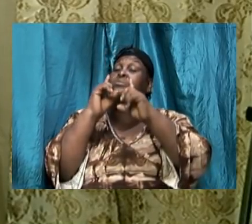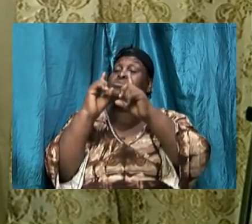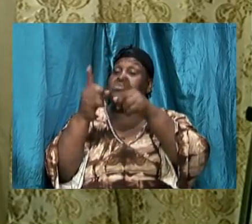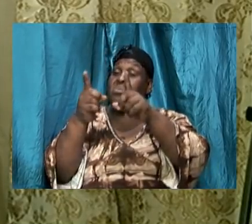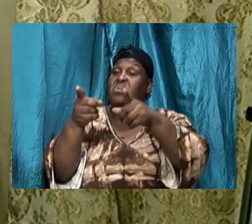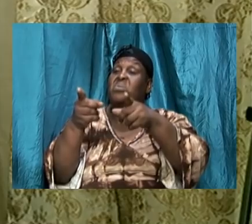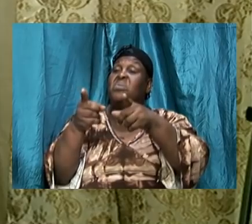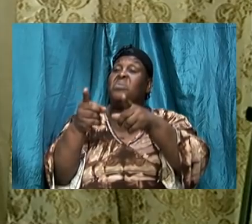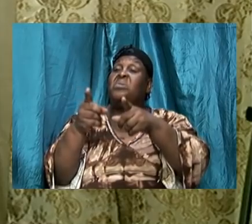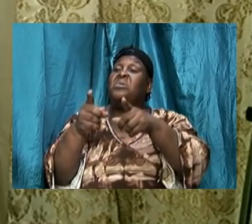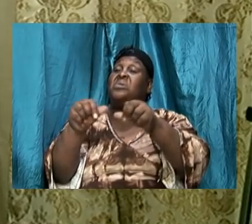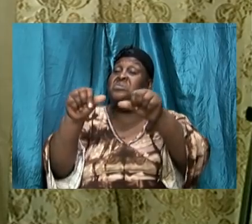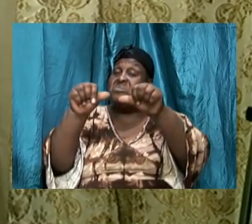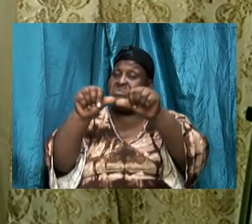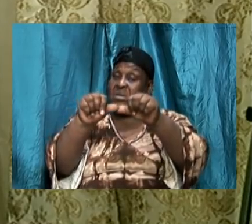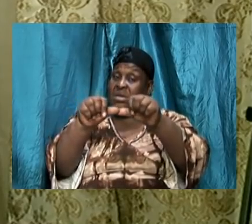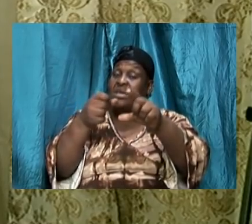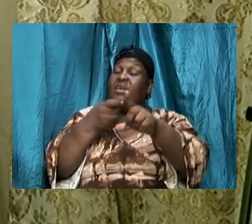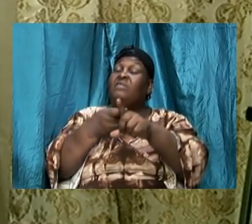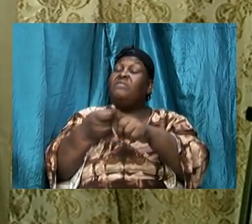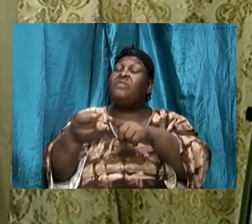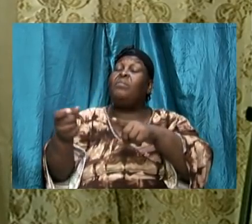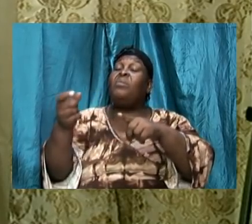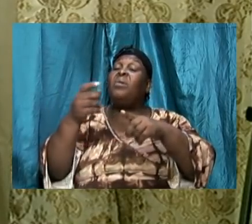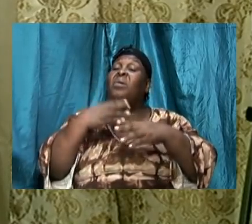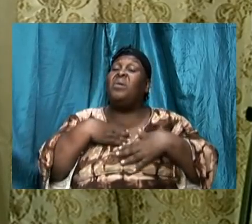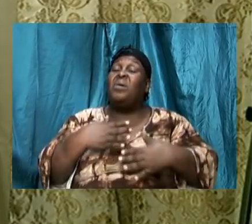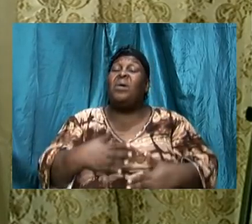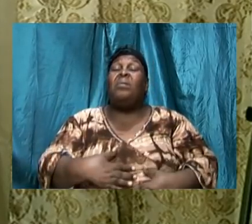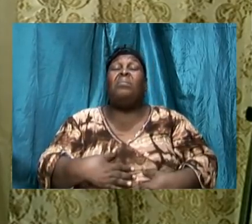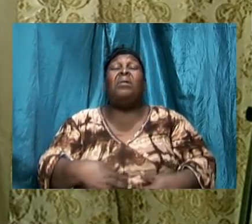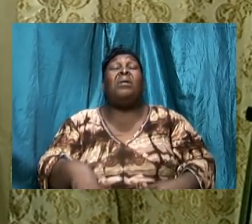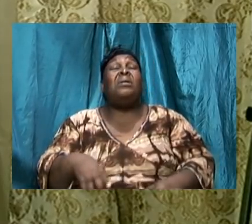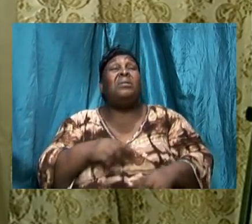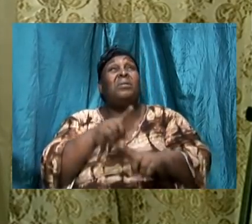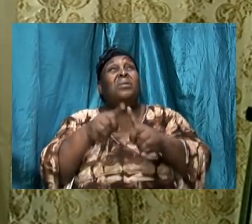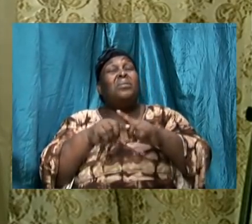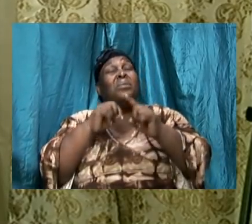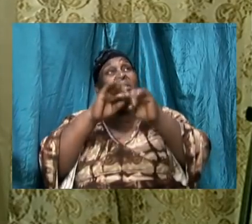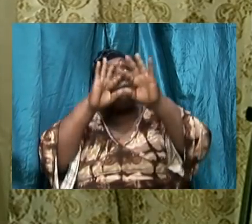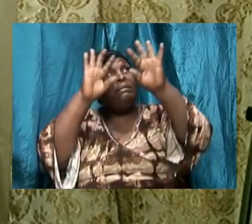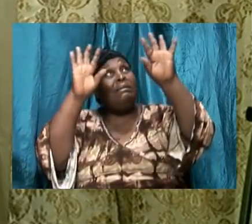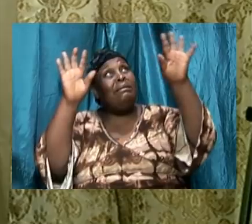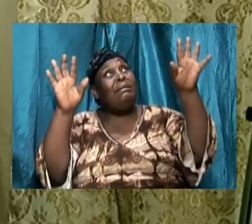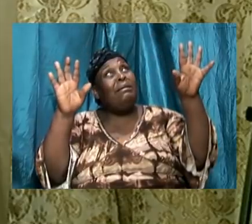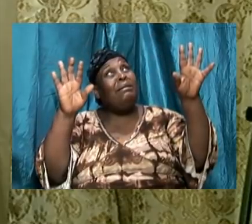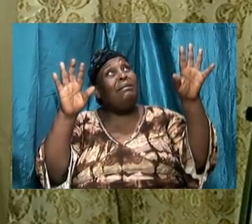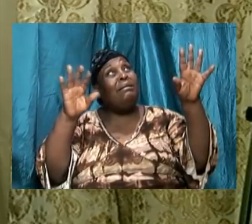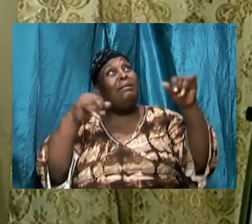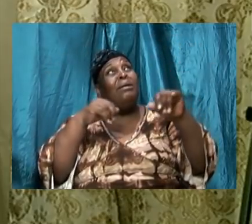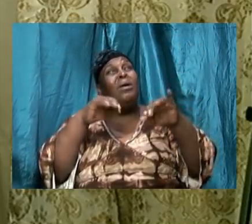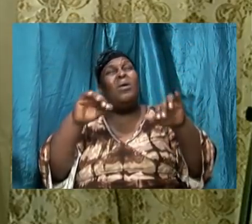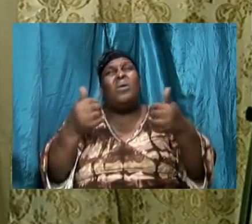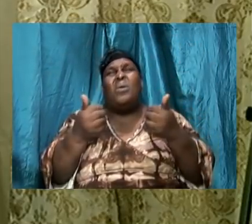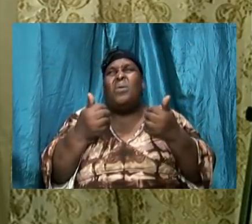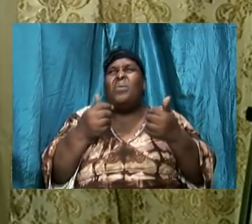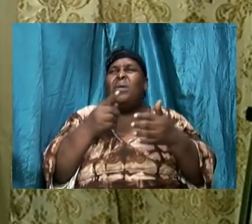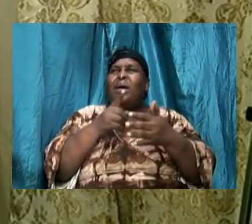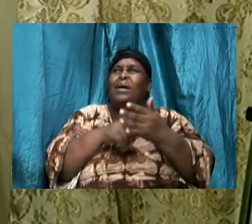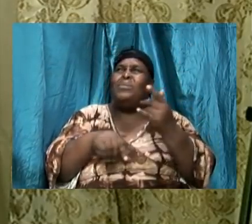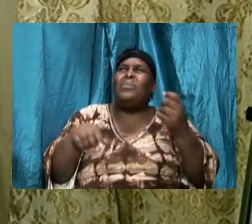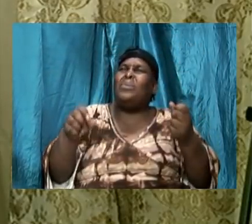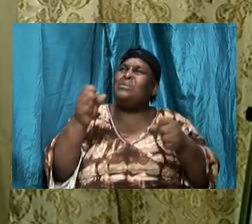resonate from our systems when we are clear as to what and how it works. It